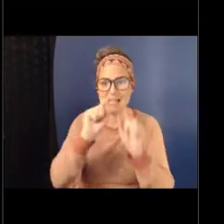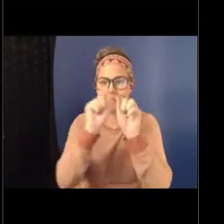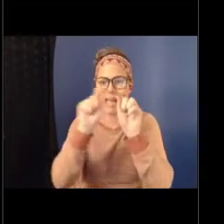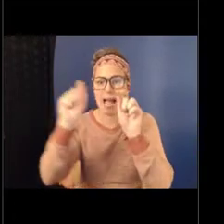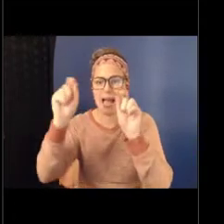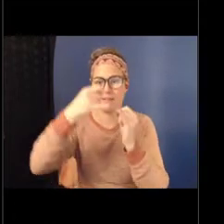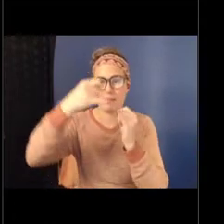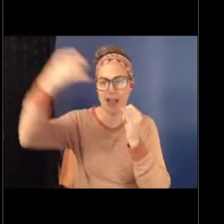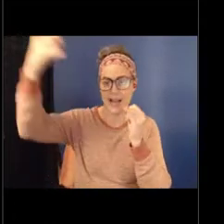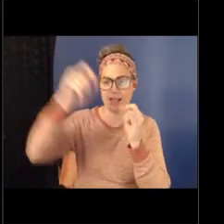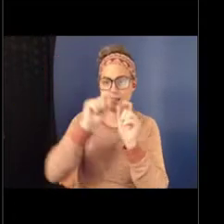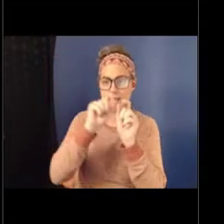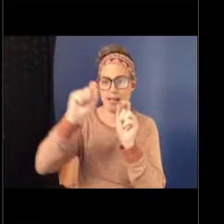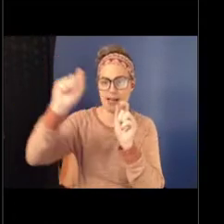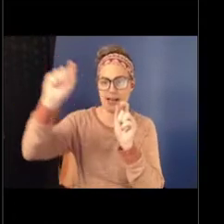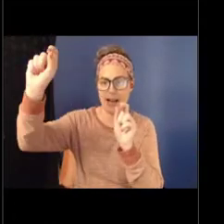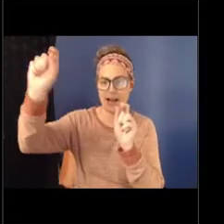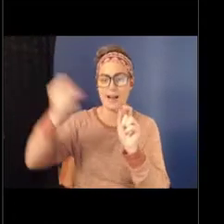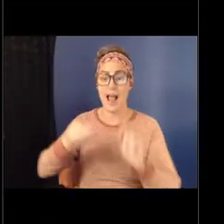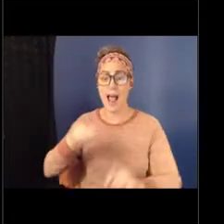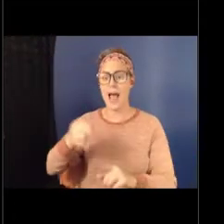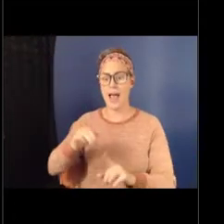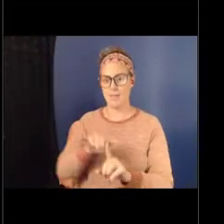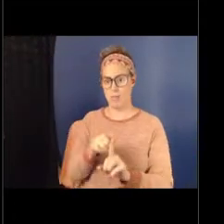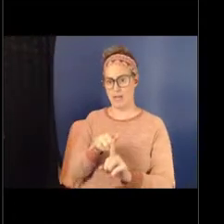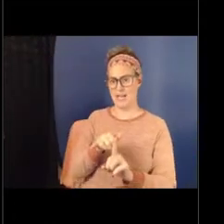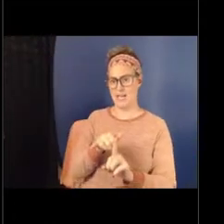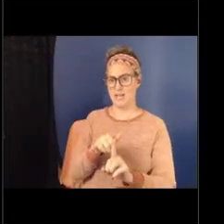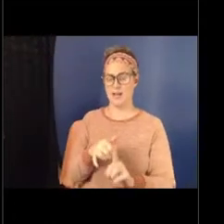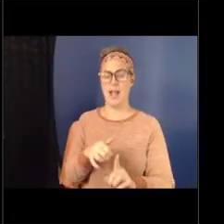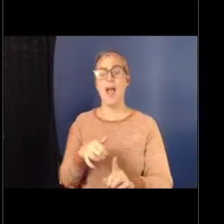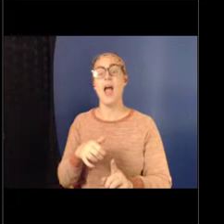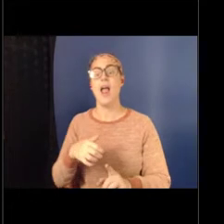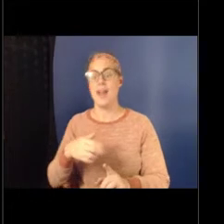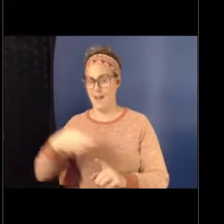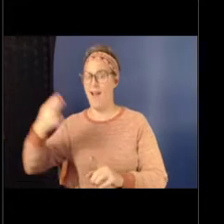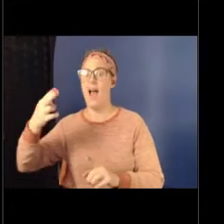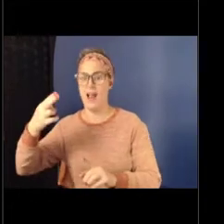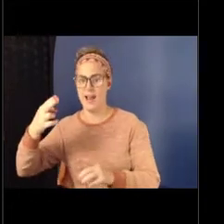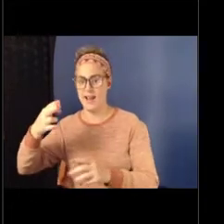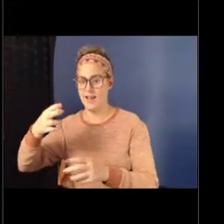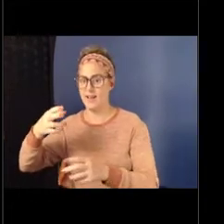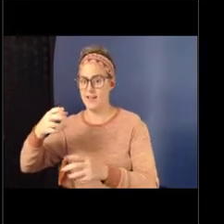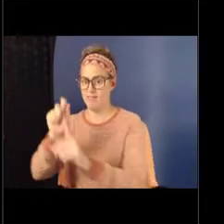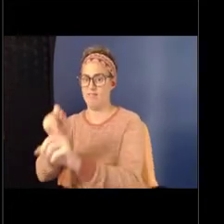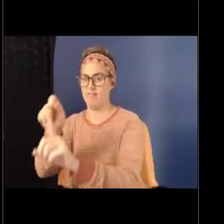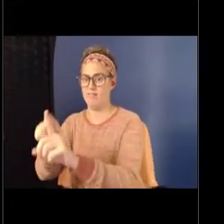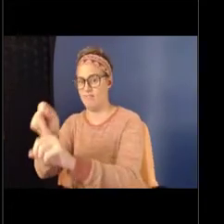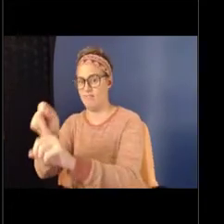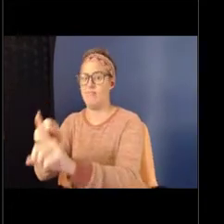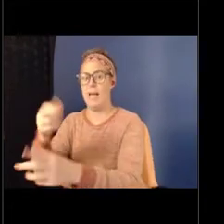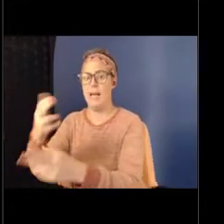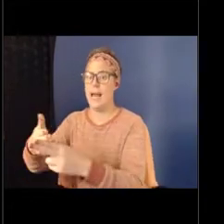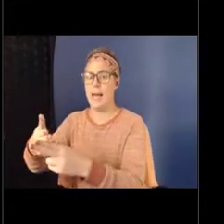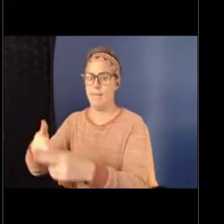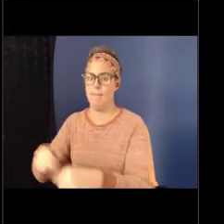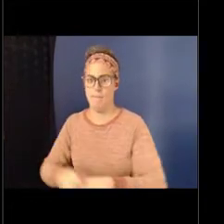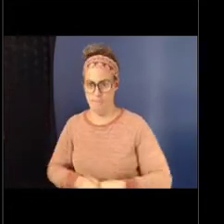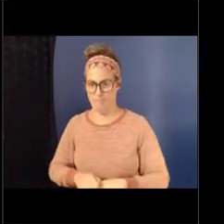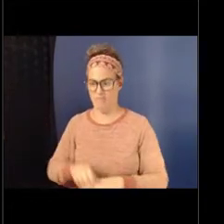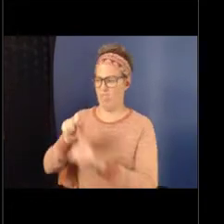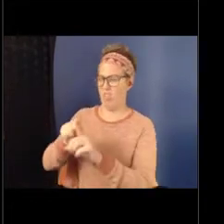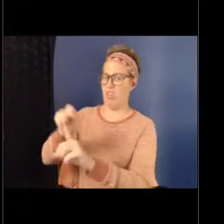homophobic name-calling. And so, homophobic name-calling can be addressed, right? This is a malleable, we can have